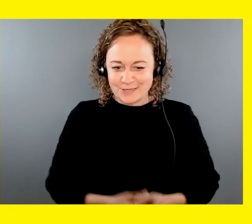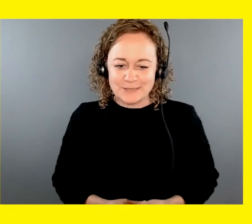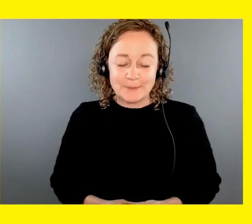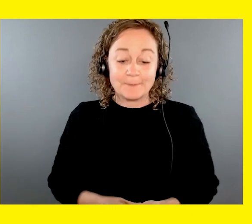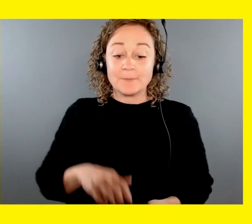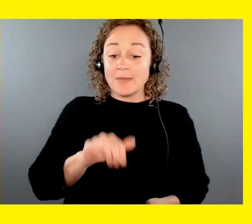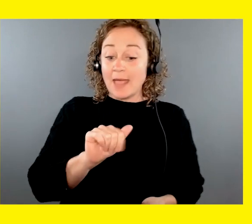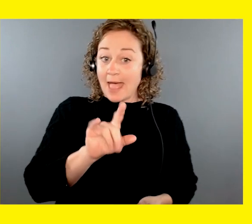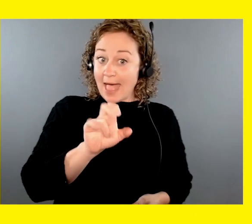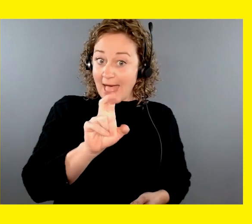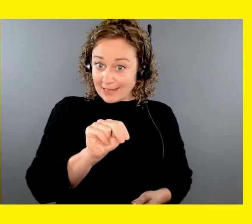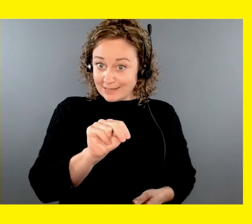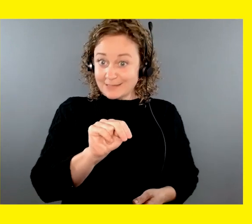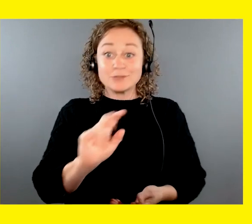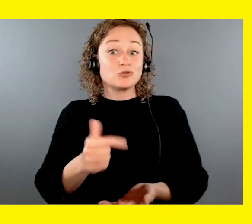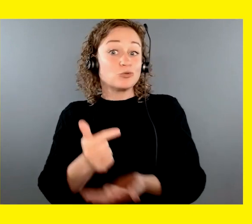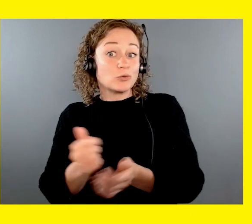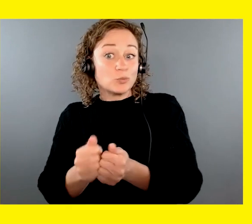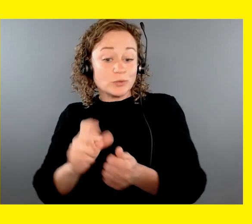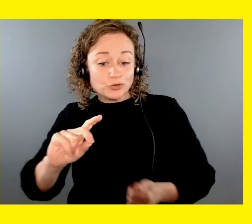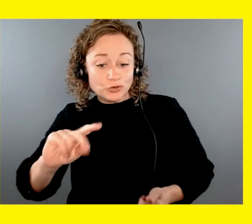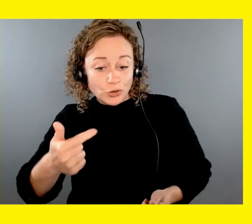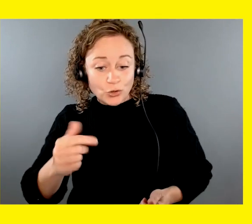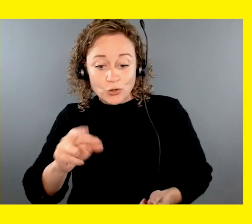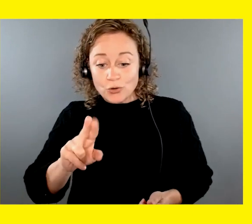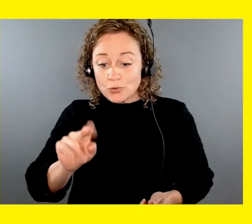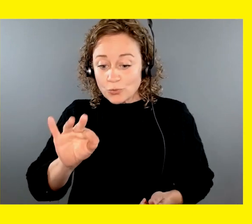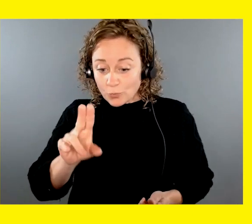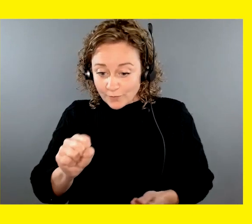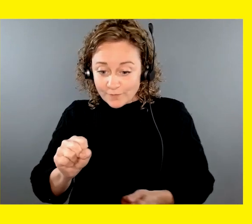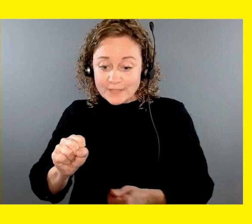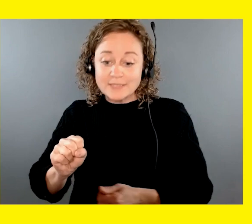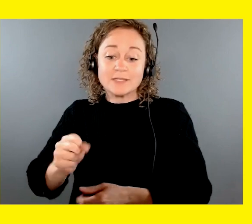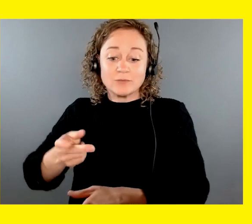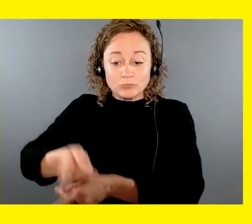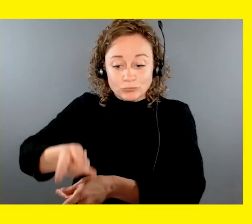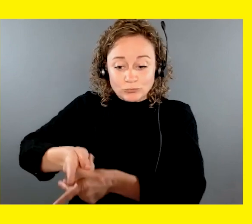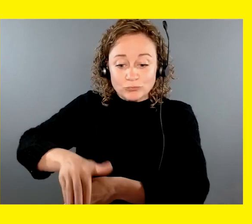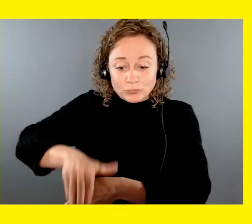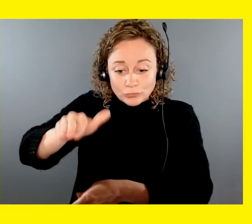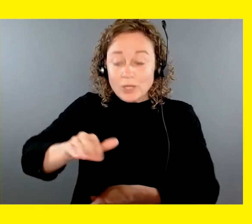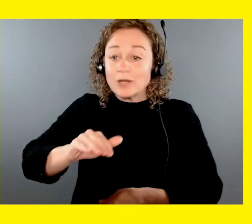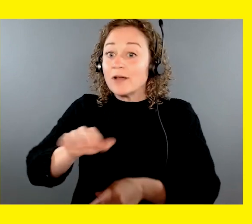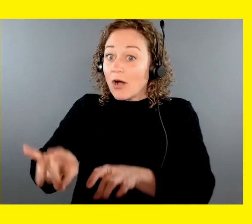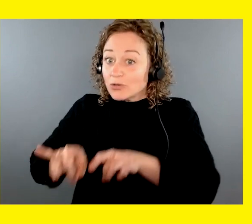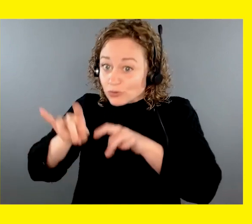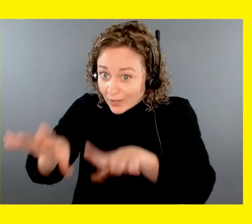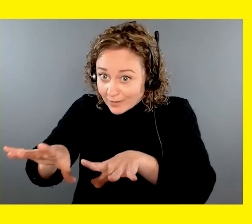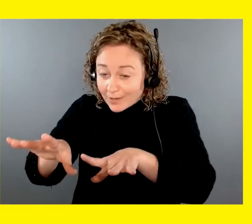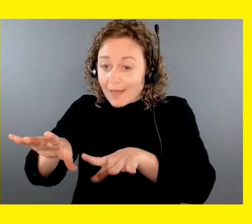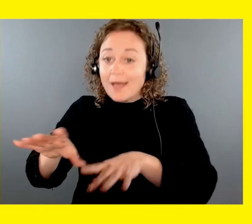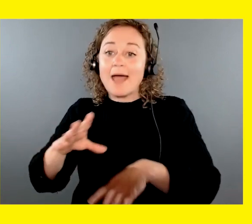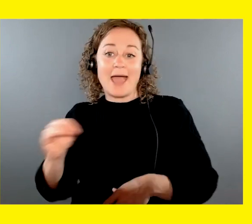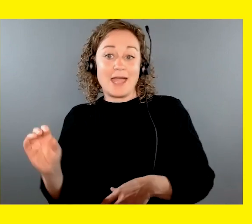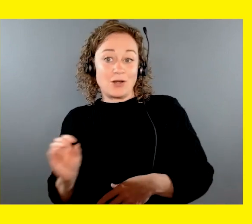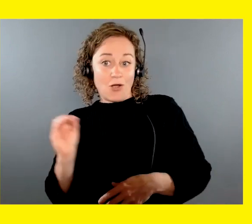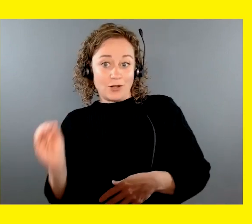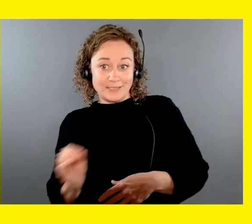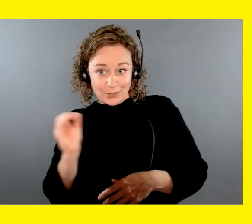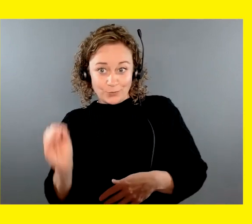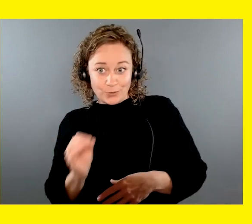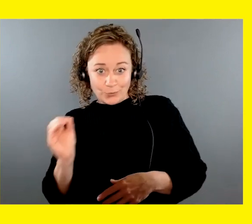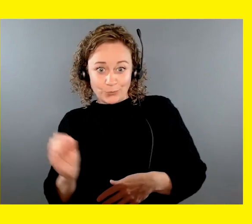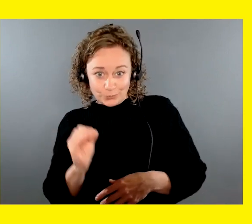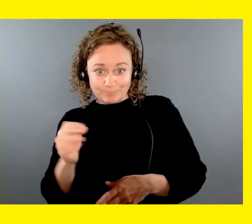Alison Chilvers is graduating with Rufus, who was raised by Jantine Wigboldis in Australia, Jeff Barr in Ontario, Noreen Weiss in